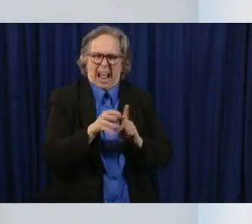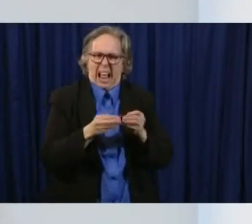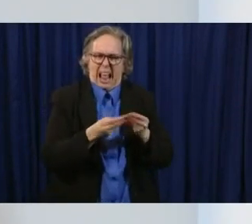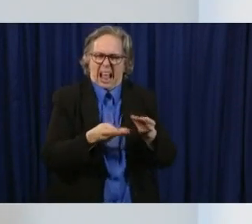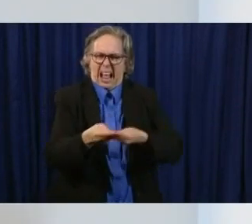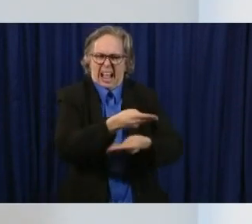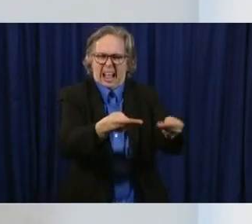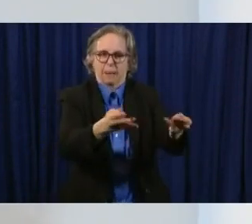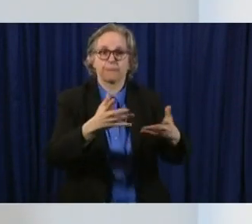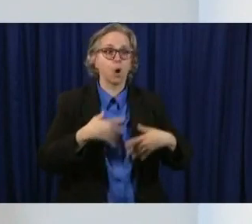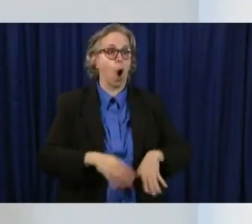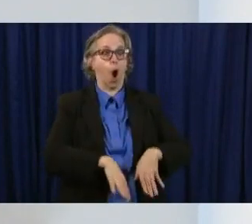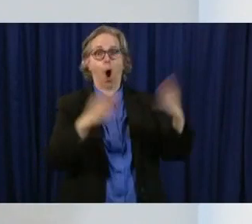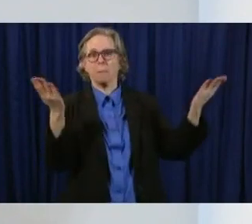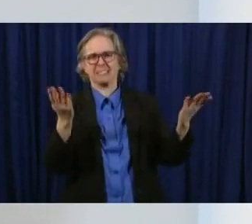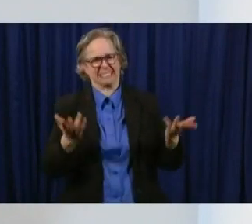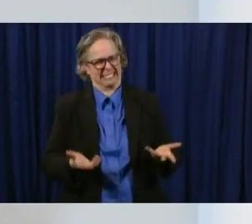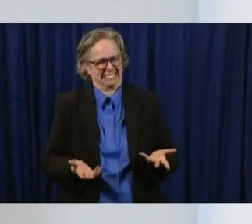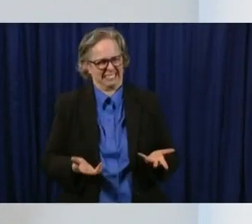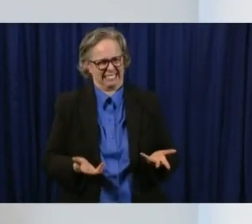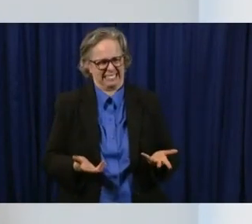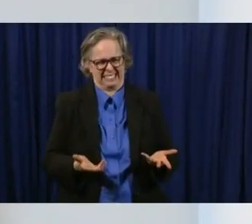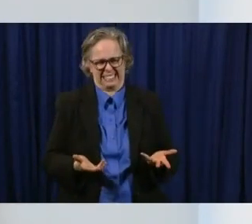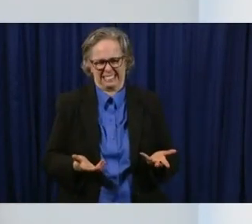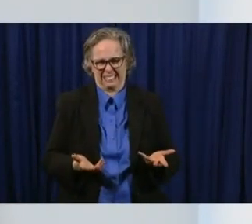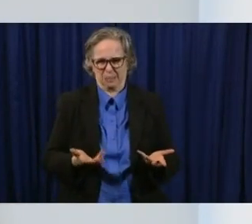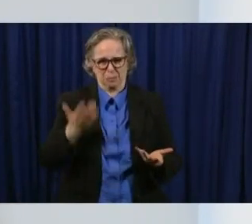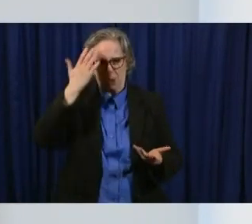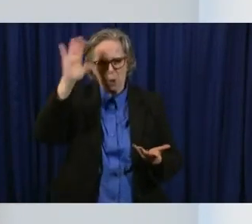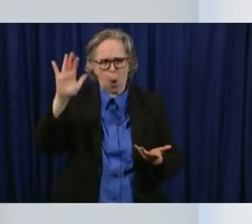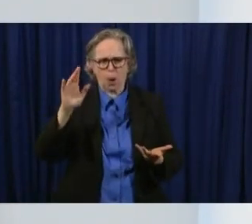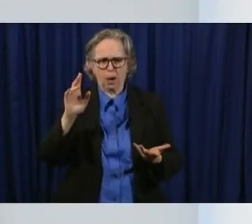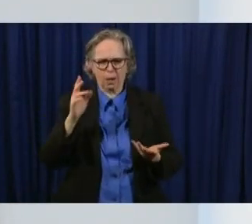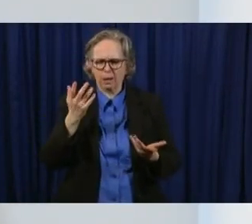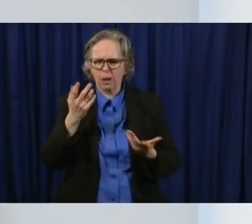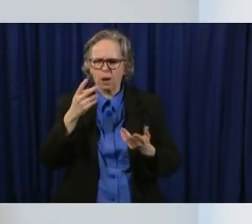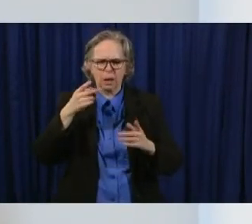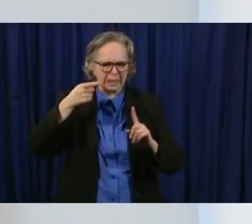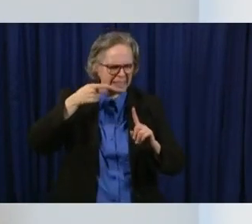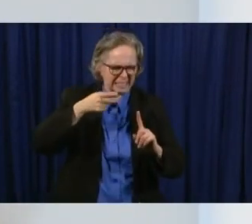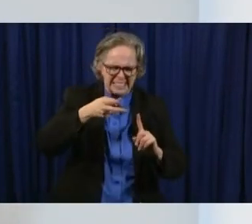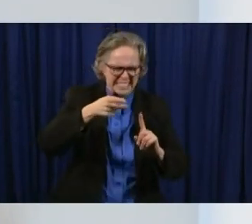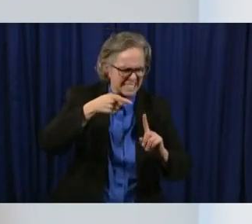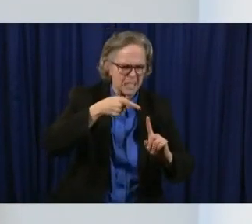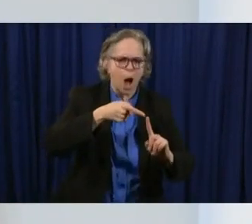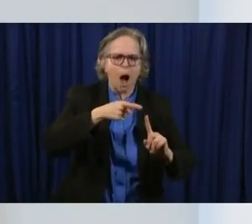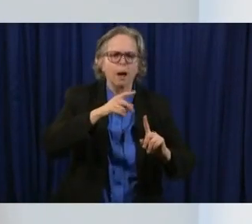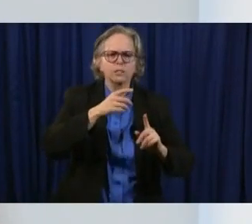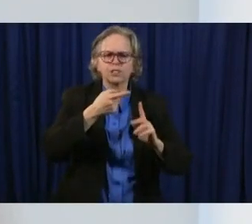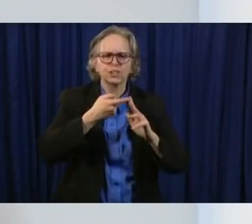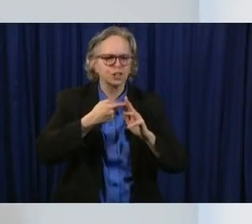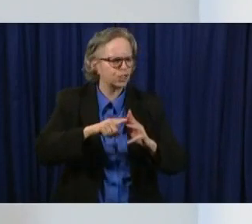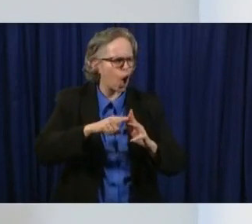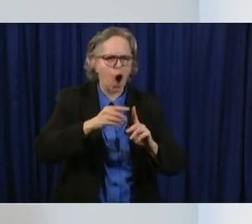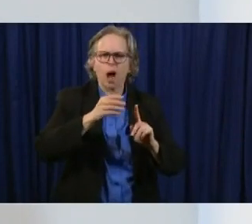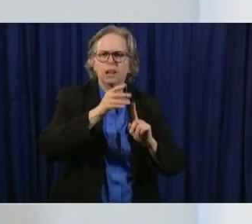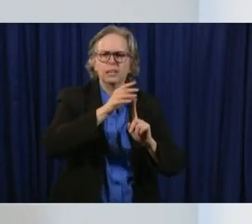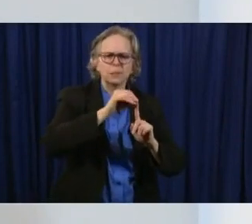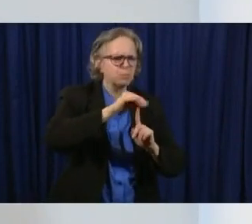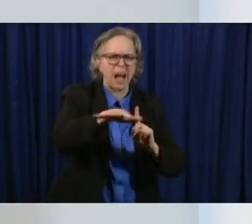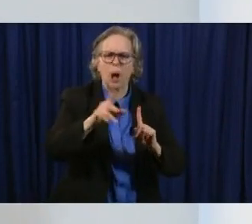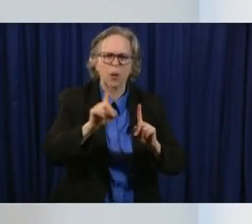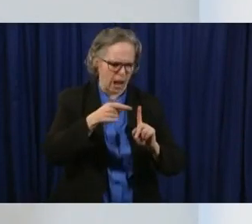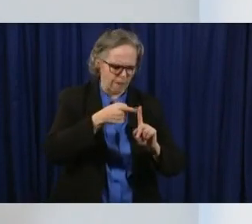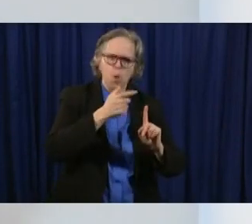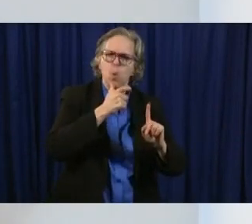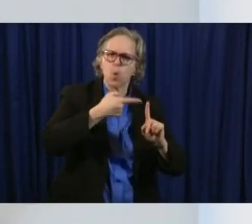it's hard for them to know exactly what the cause was so when you stage it you get it you get a feel for how successfully you can do